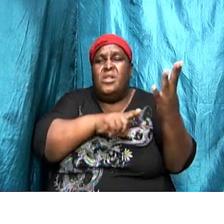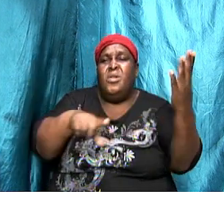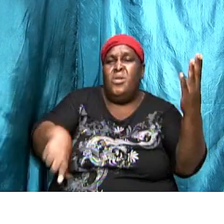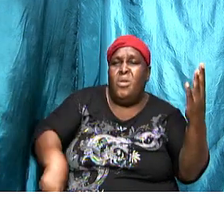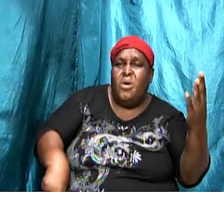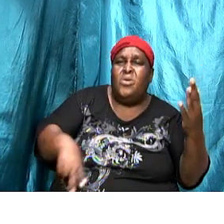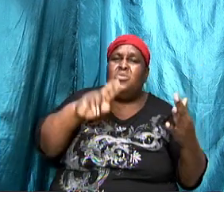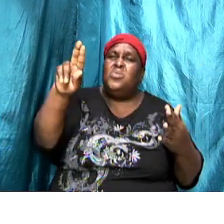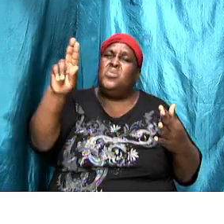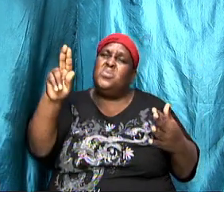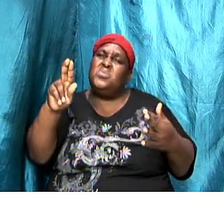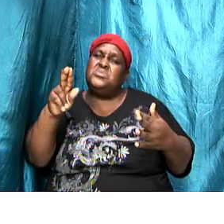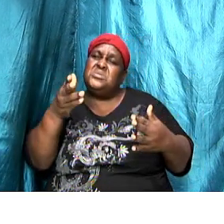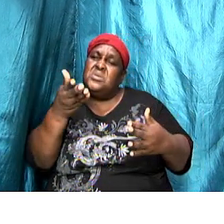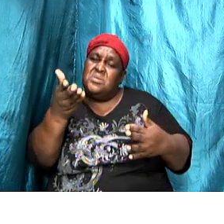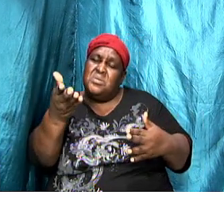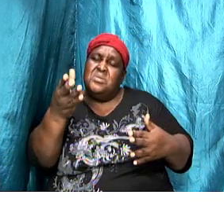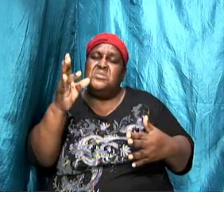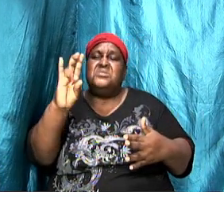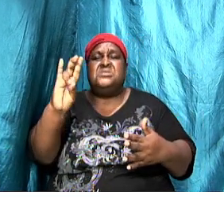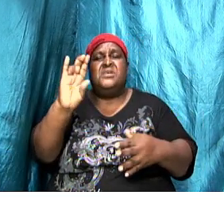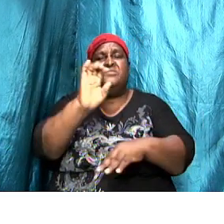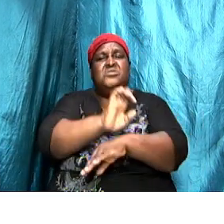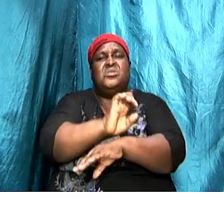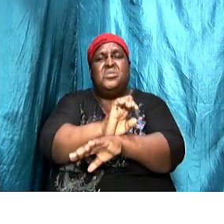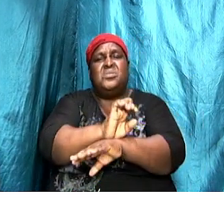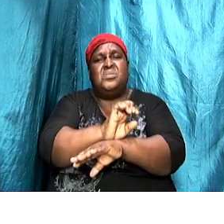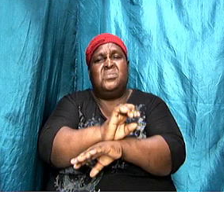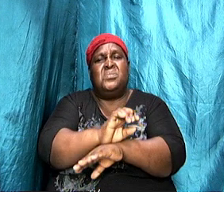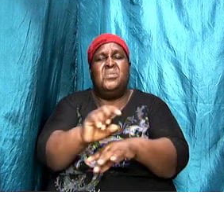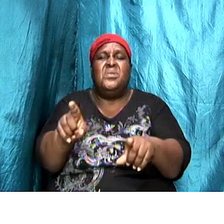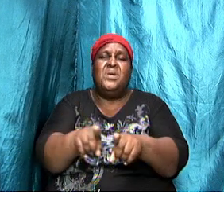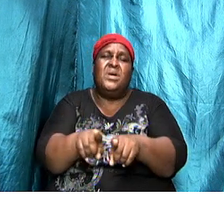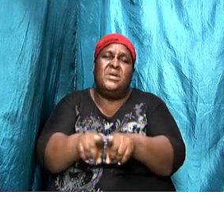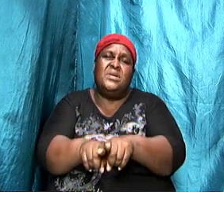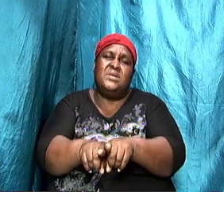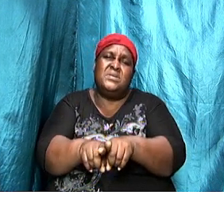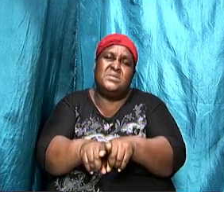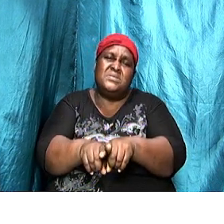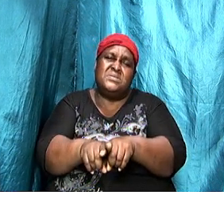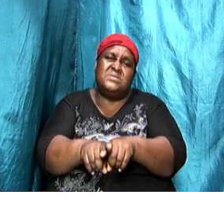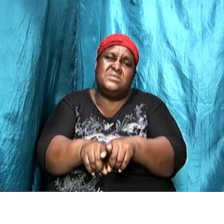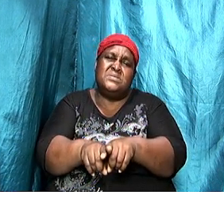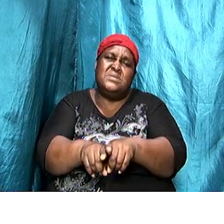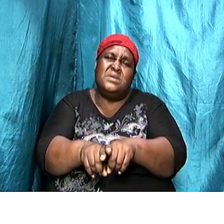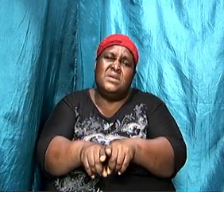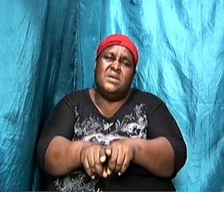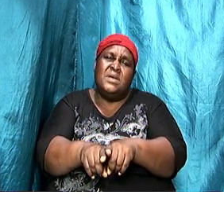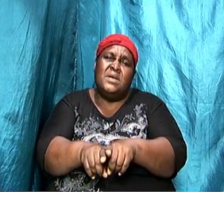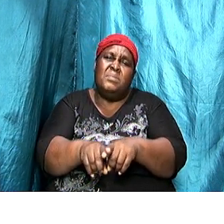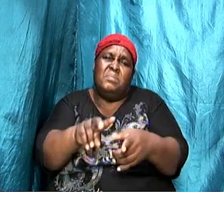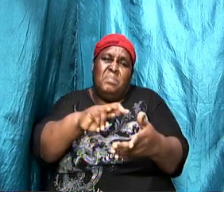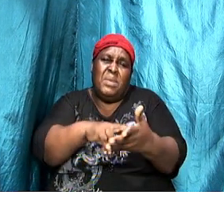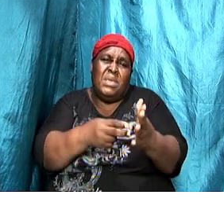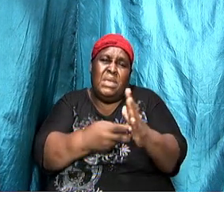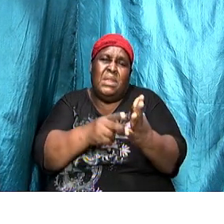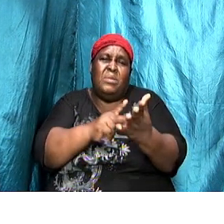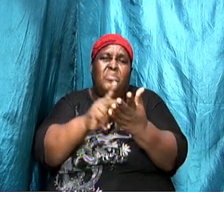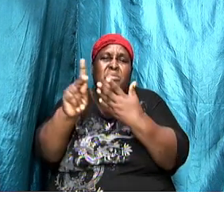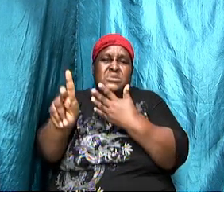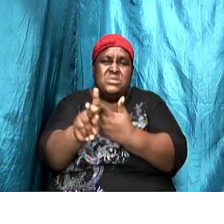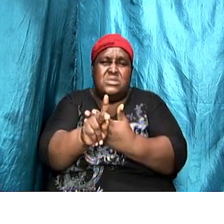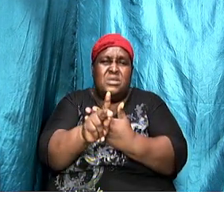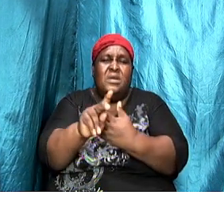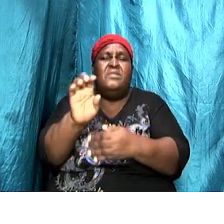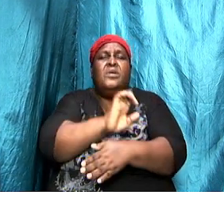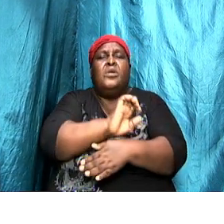these seven churches as a kind of representative. They are representation of the